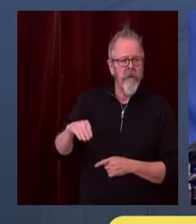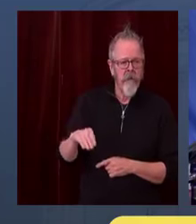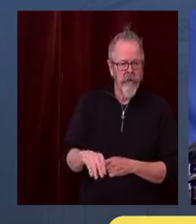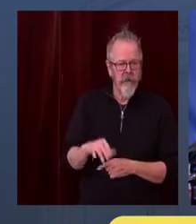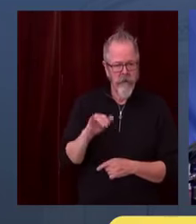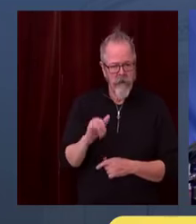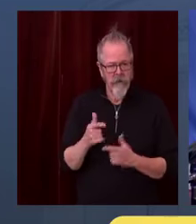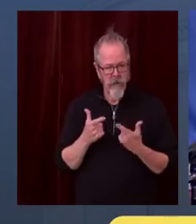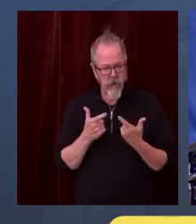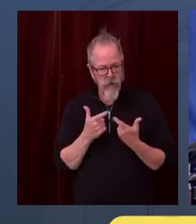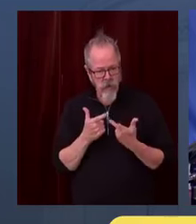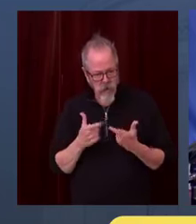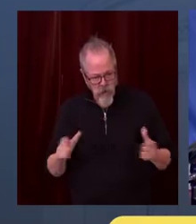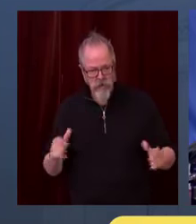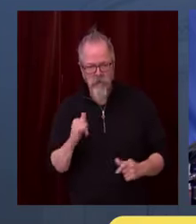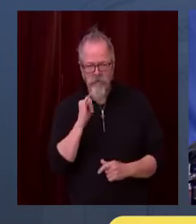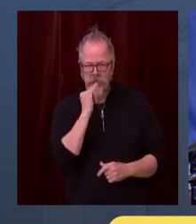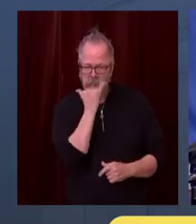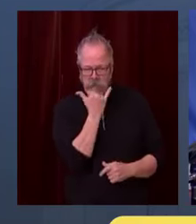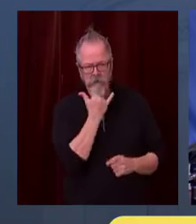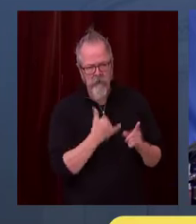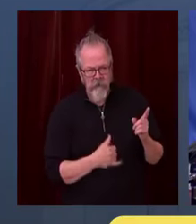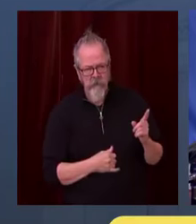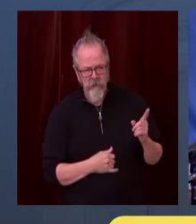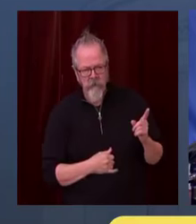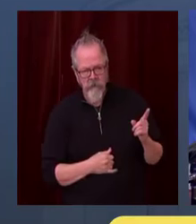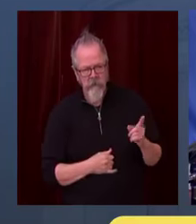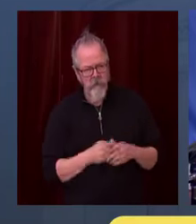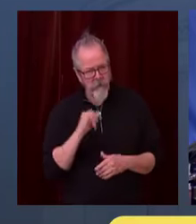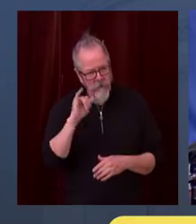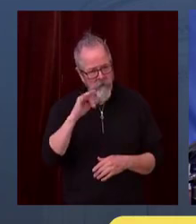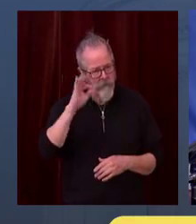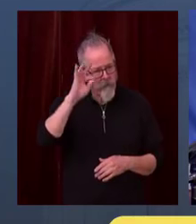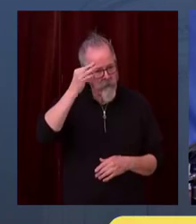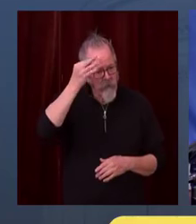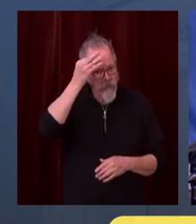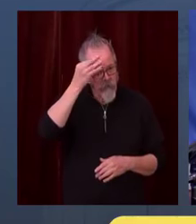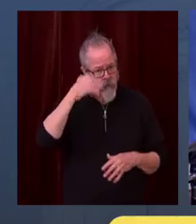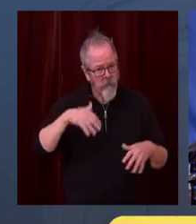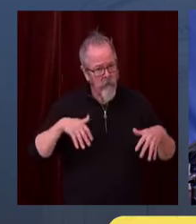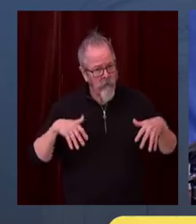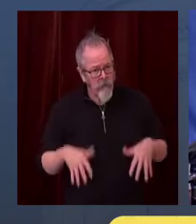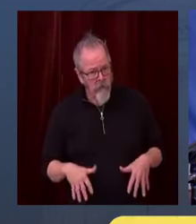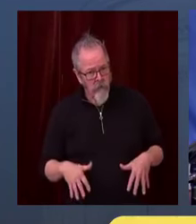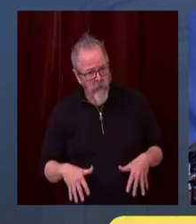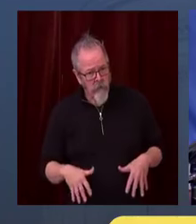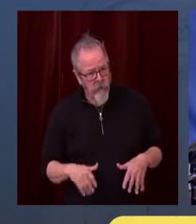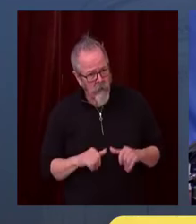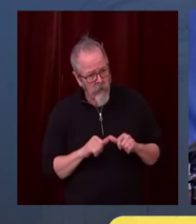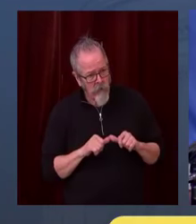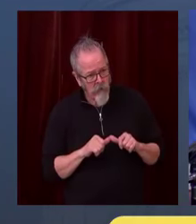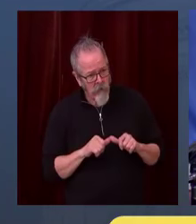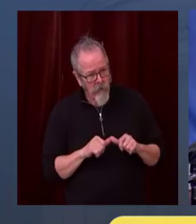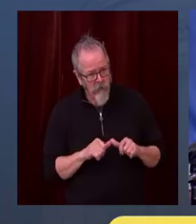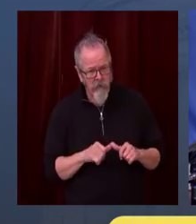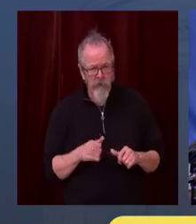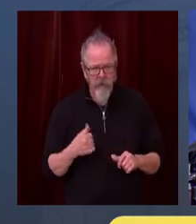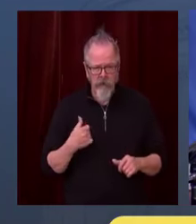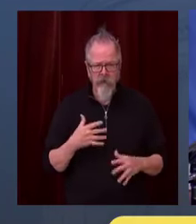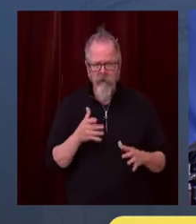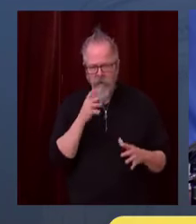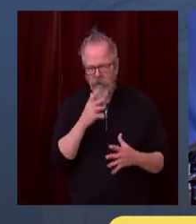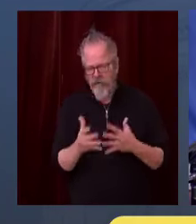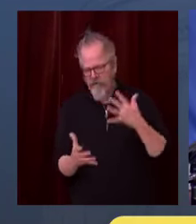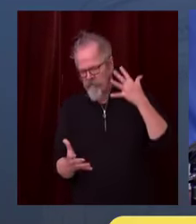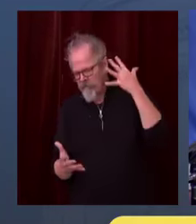which it will without further federal action. So, I can't overstate how important it is for the federal government to act. And we can all do our part talking to our